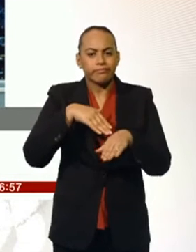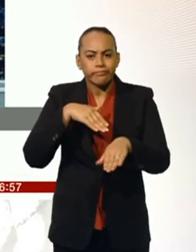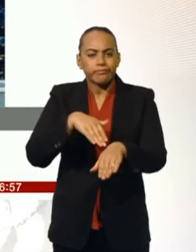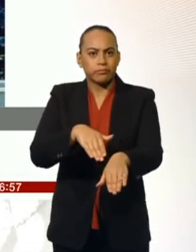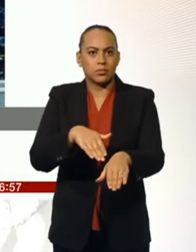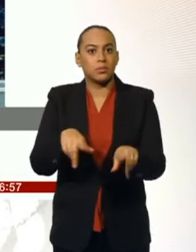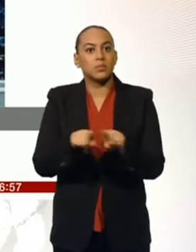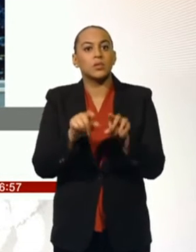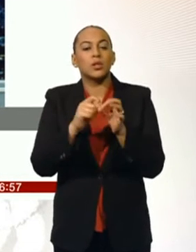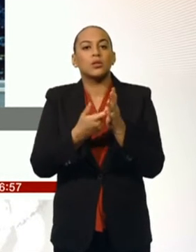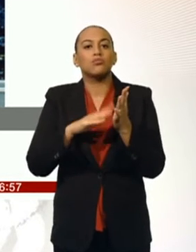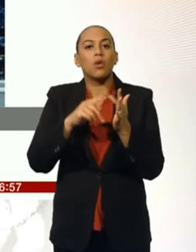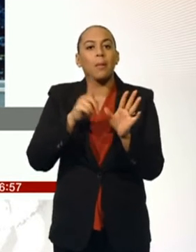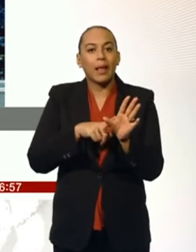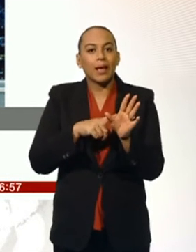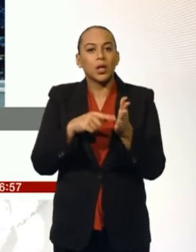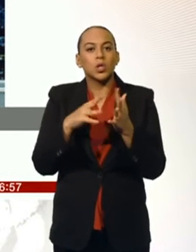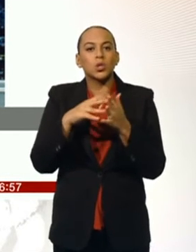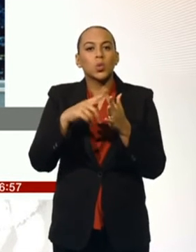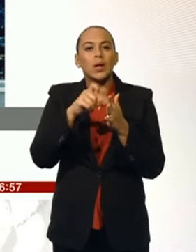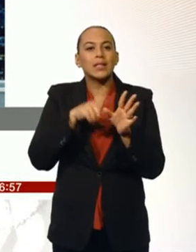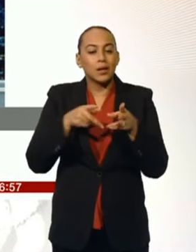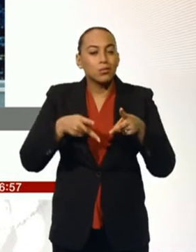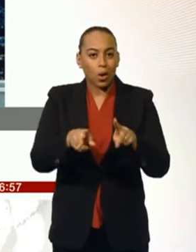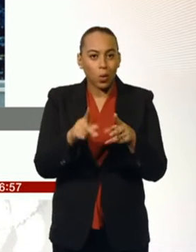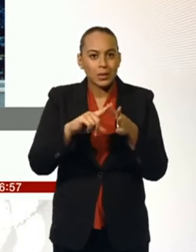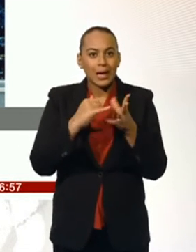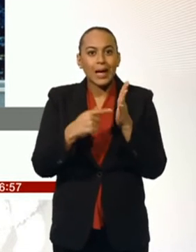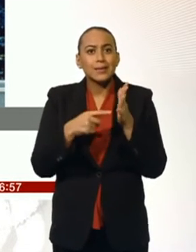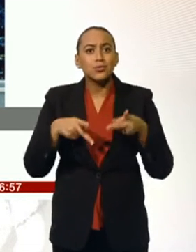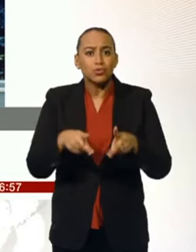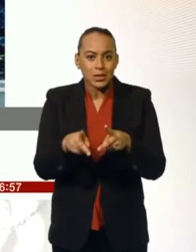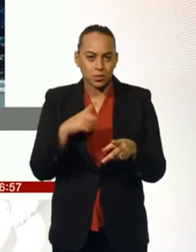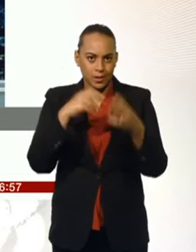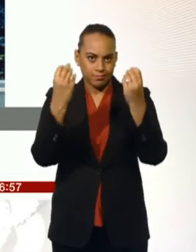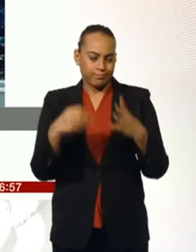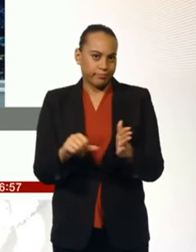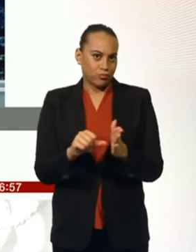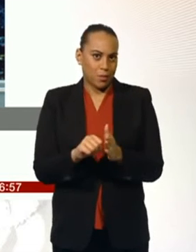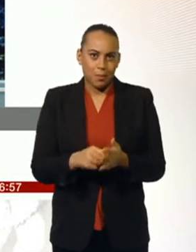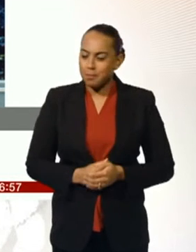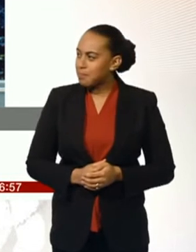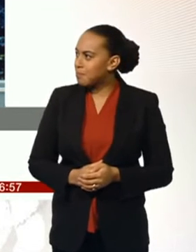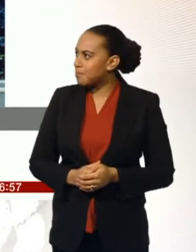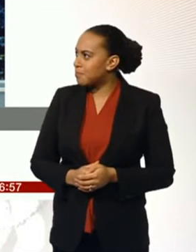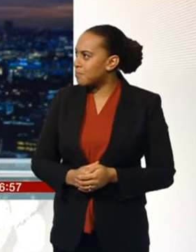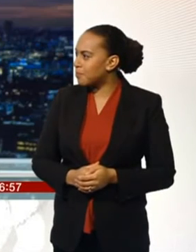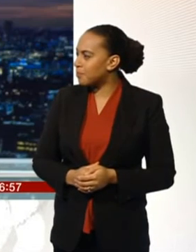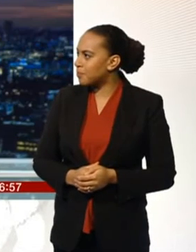restrictions on the A21 Tweedy road at E Street. That's because of a traffic light failure at Bromley North Station.